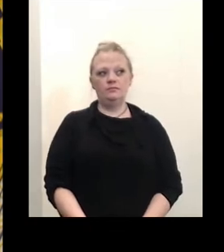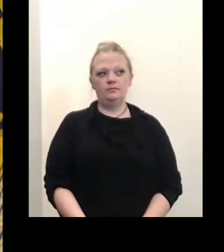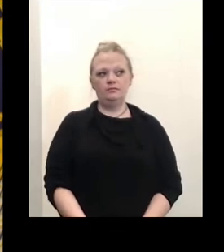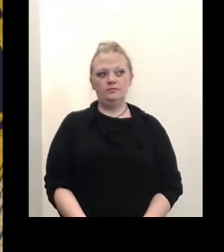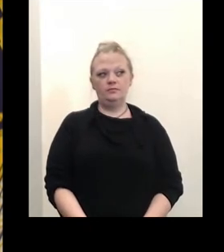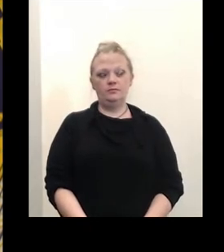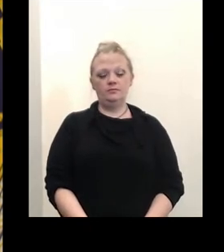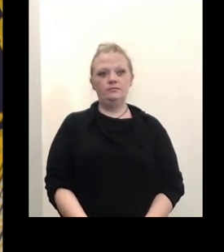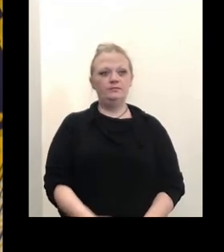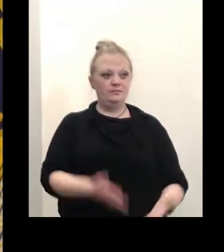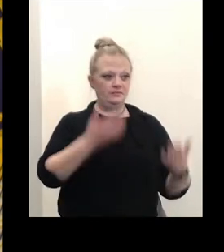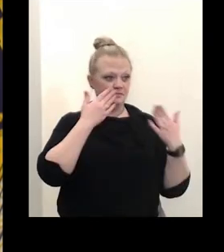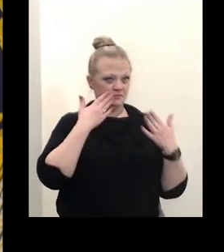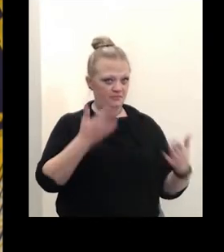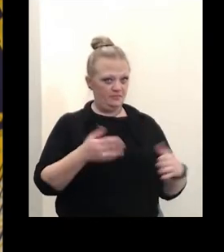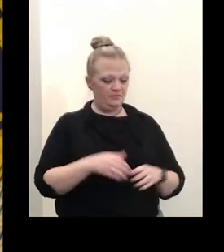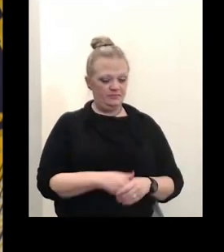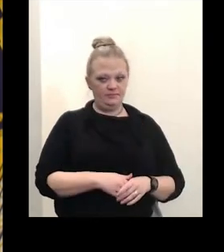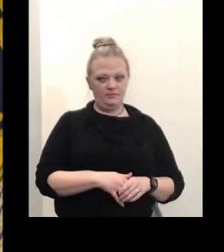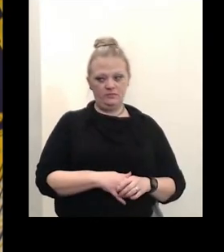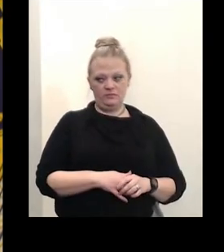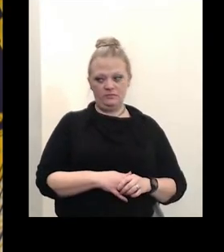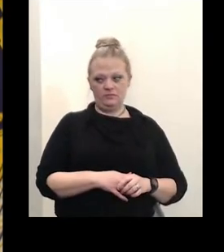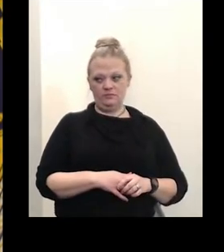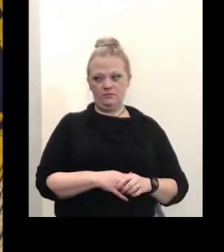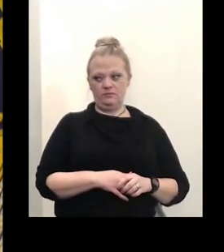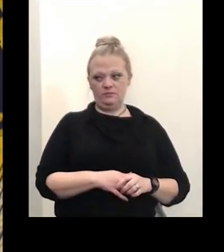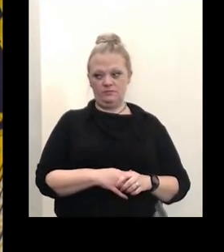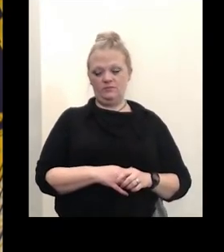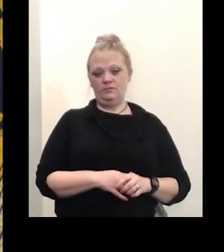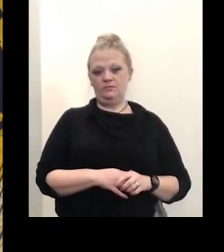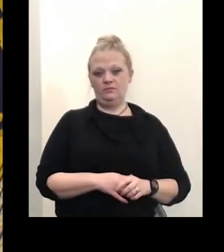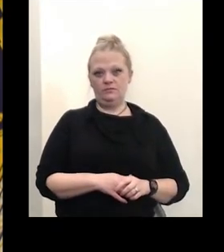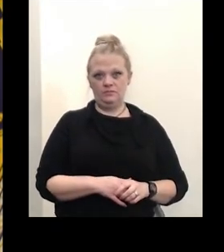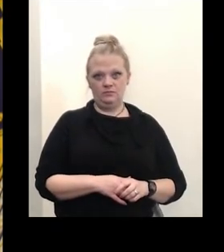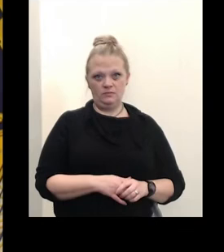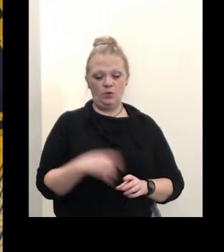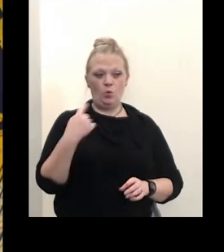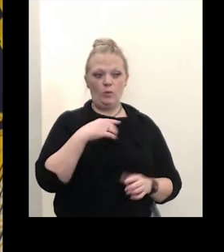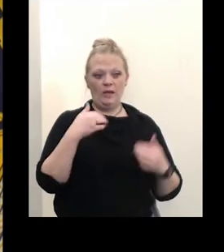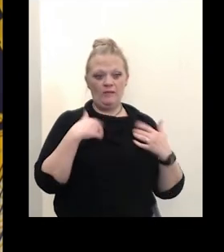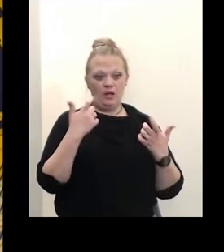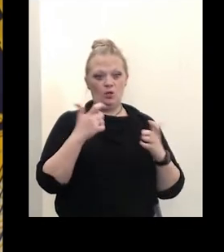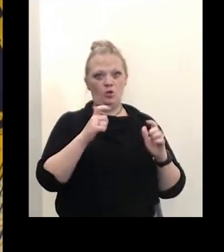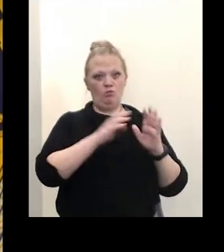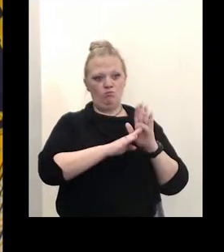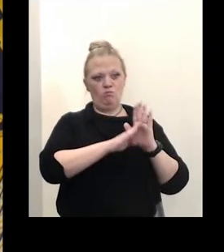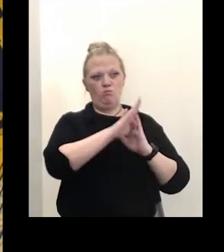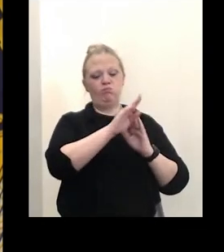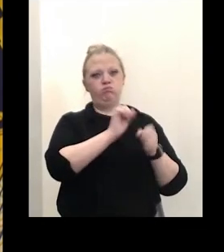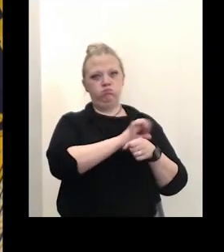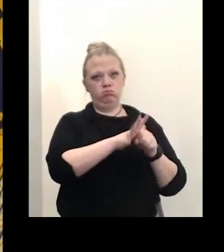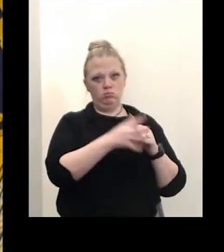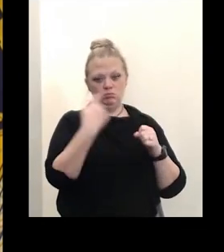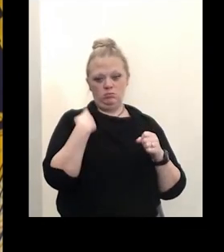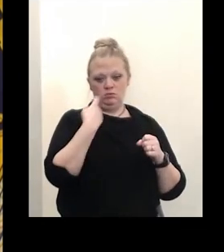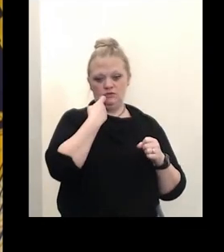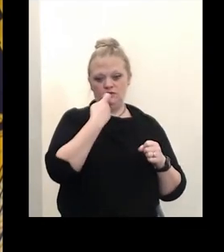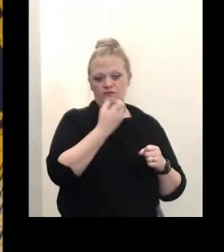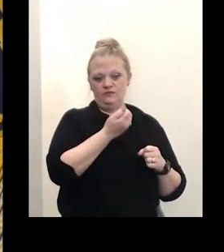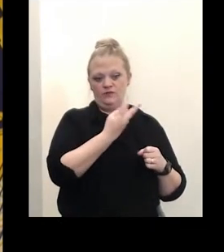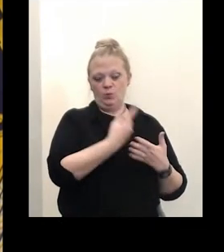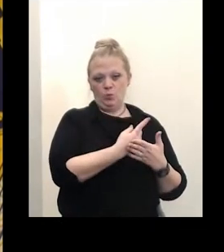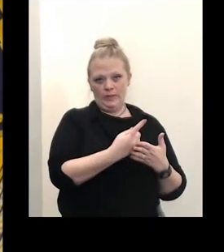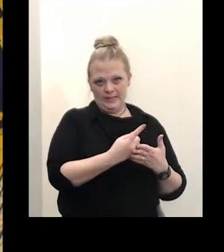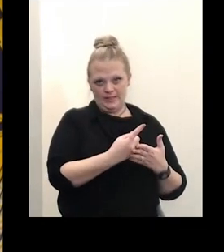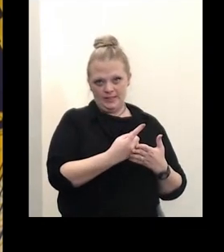thank you so you know we've had a huge surge of covet 19 cases in the past couple weeks so with